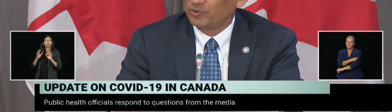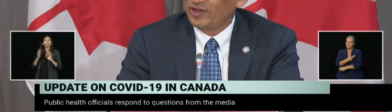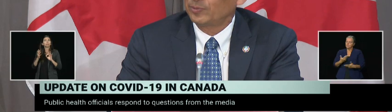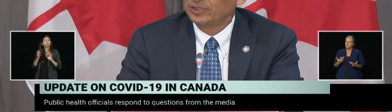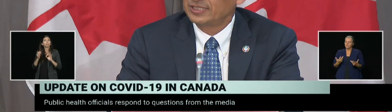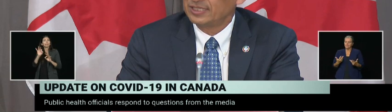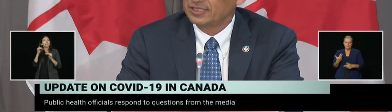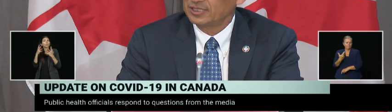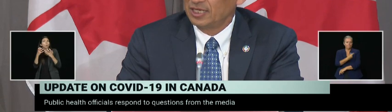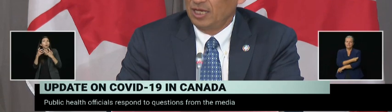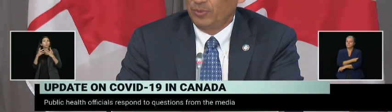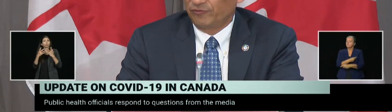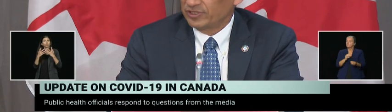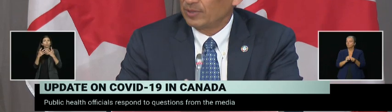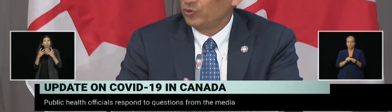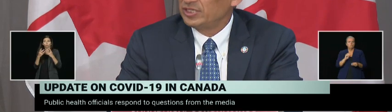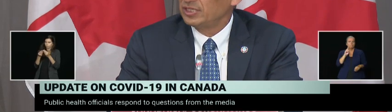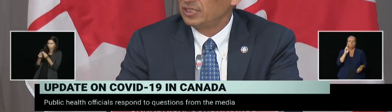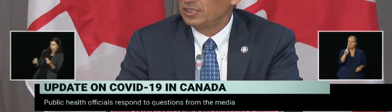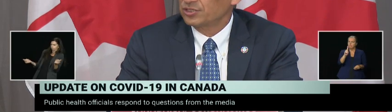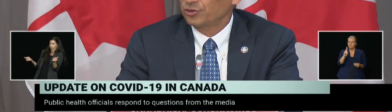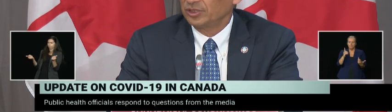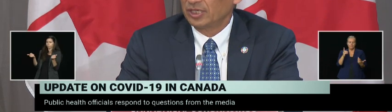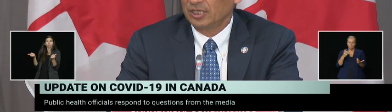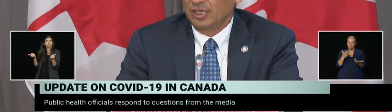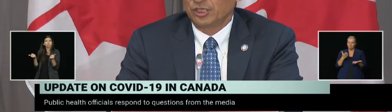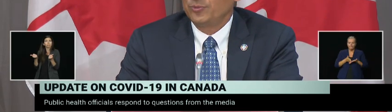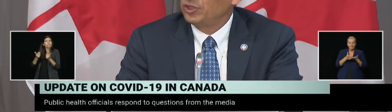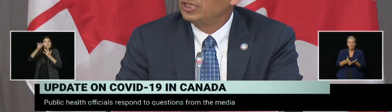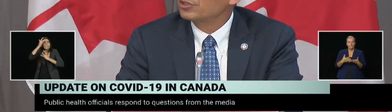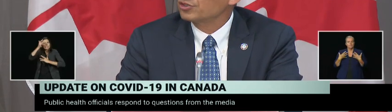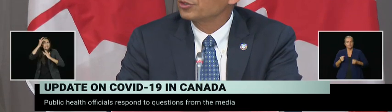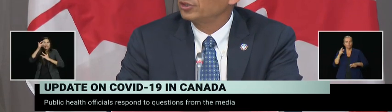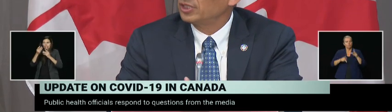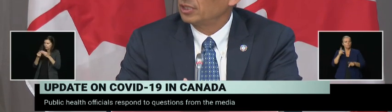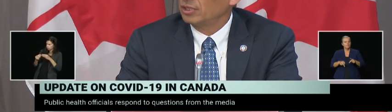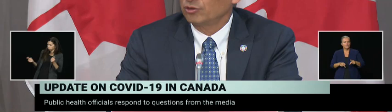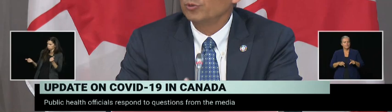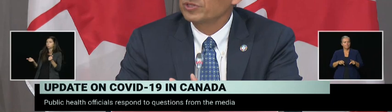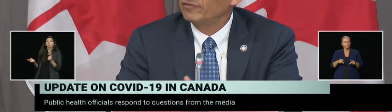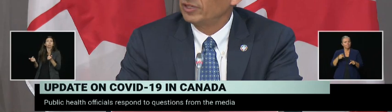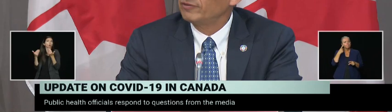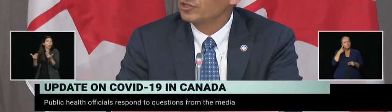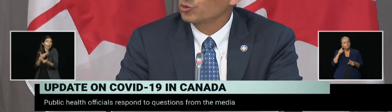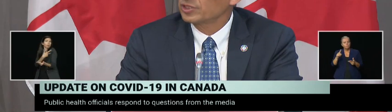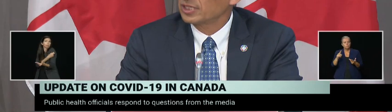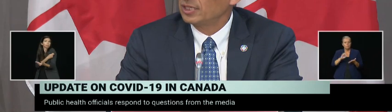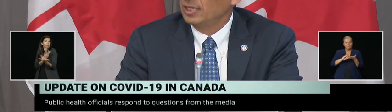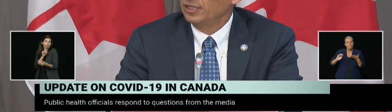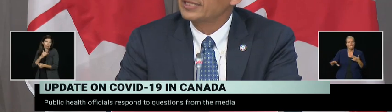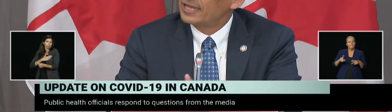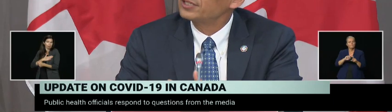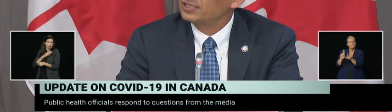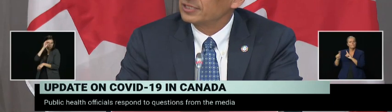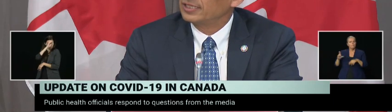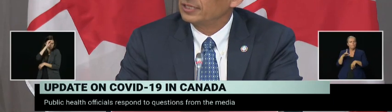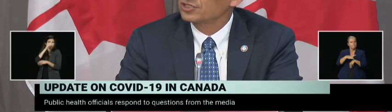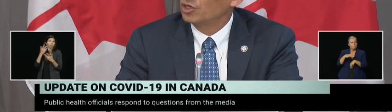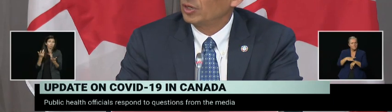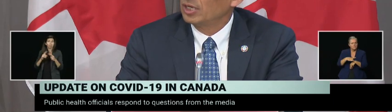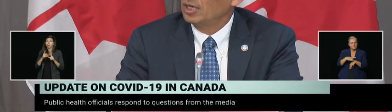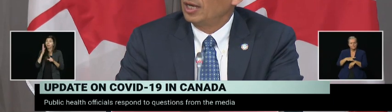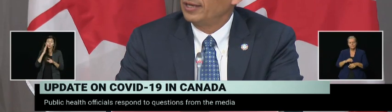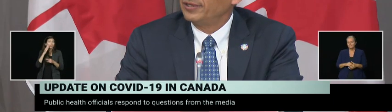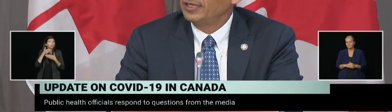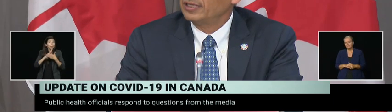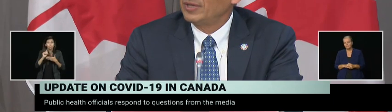vaccine-preventable diseases. But for some reason, in certain communities or certain groups of individuals, there's a hesitancy. And